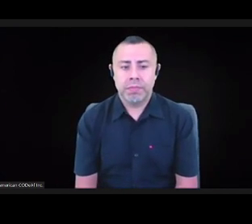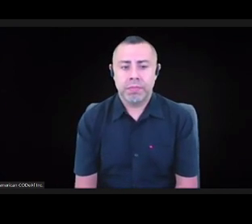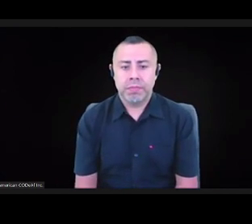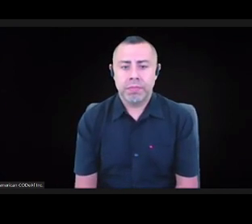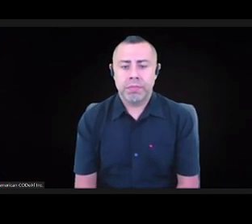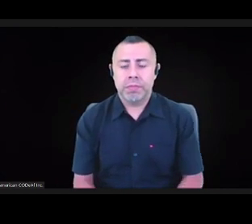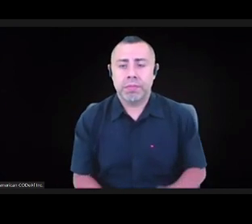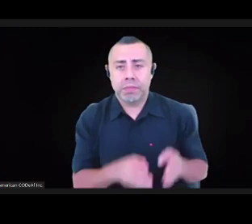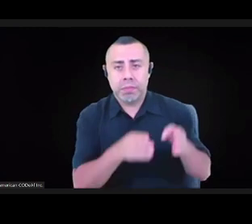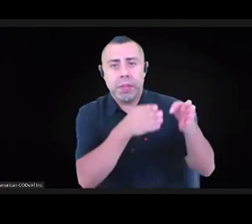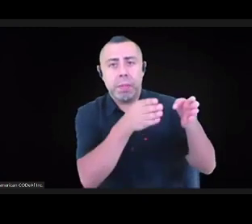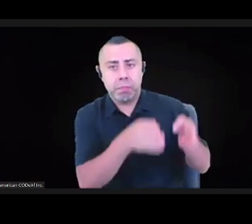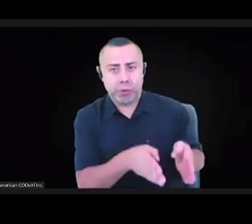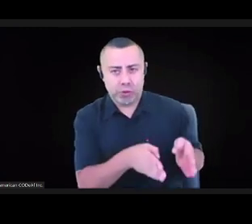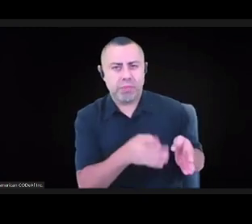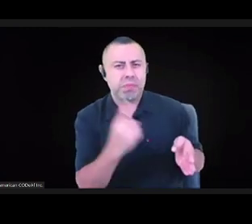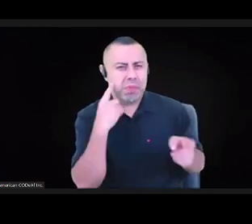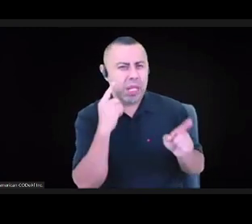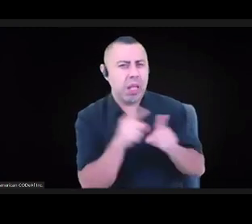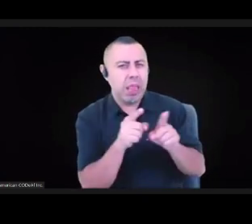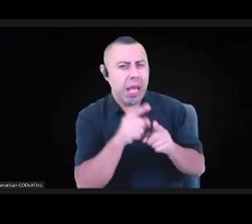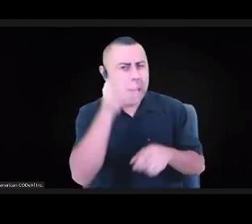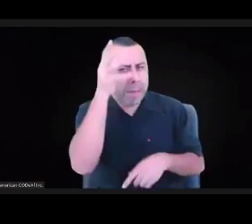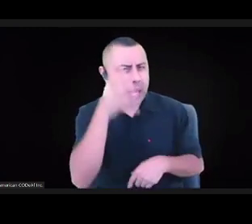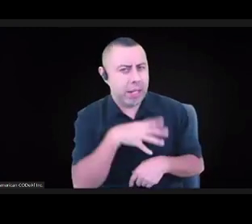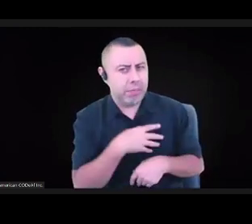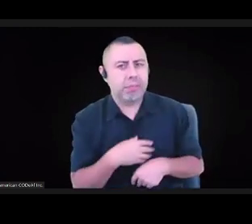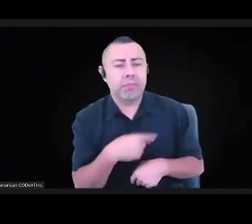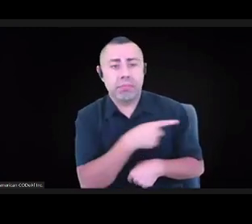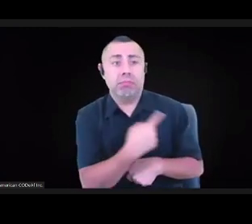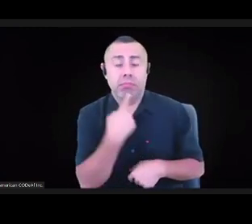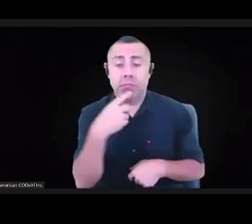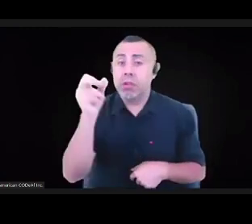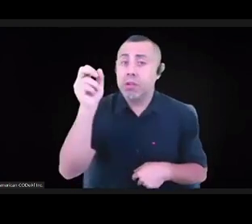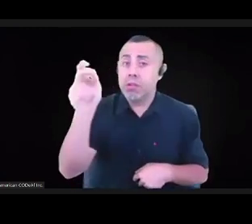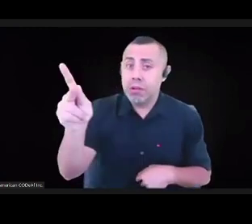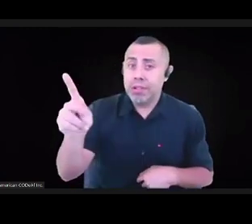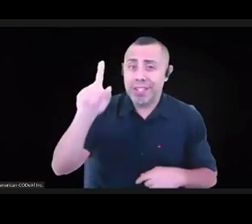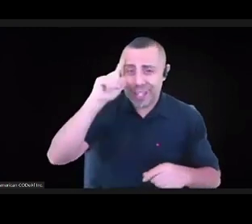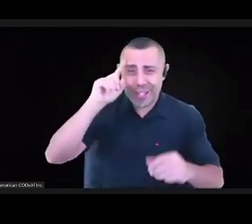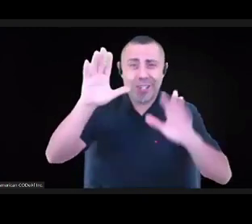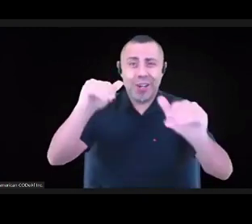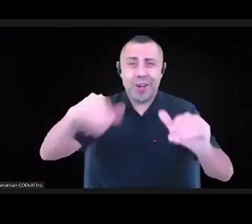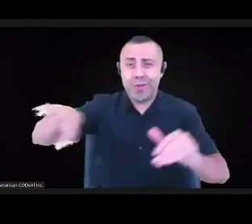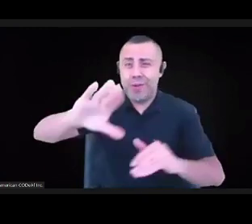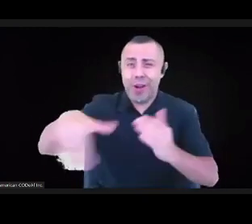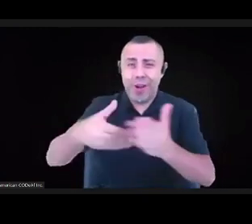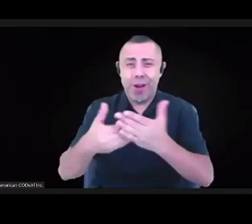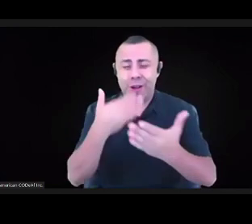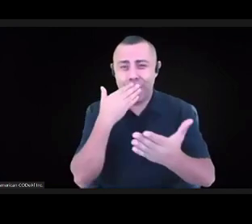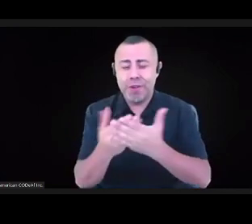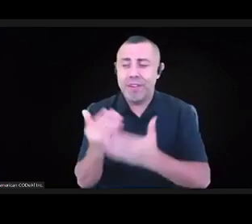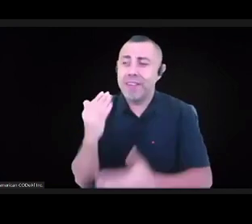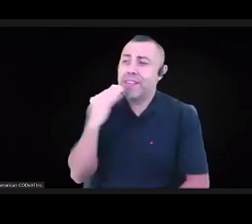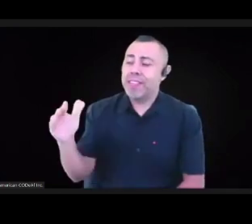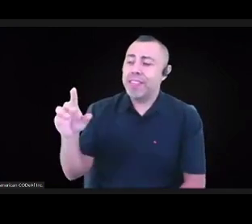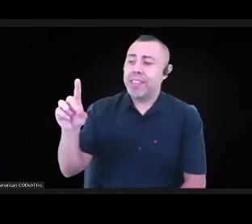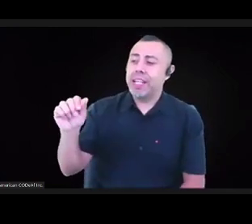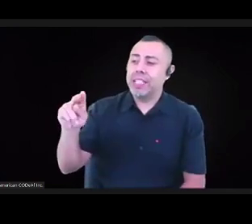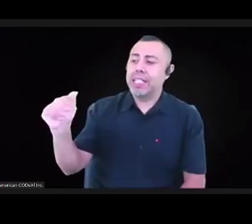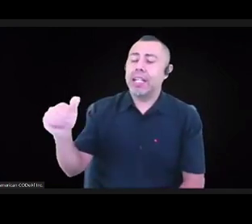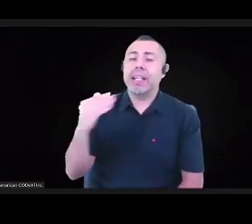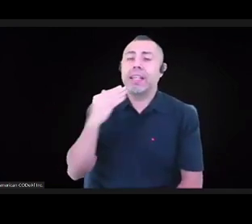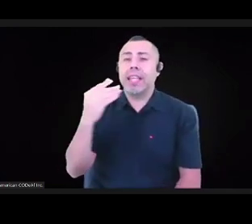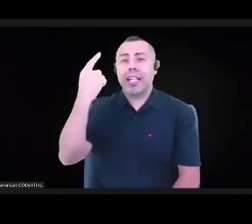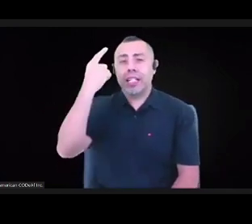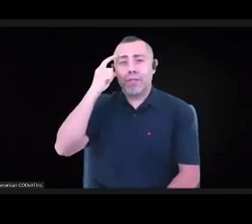Okay. Hope everybody's doing well out there. Thanks, Dana. Thanks to Grant McAfee of Arts just for the opportunity to a part of